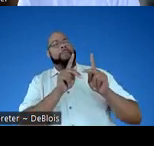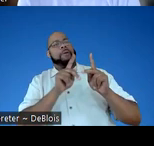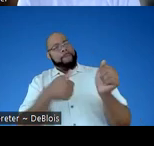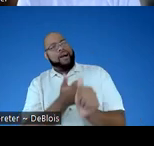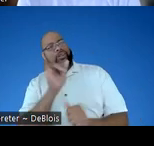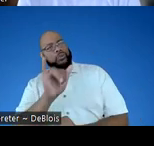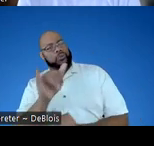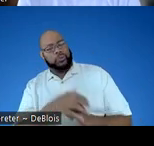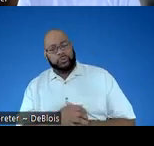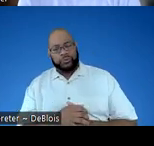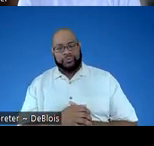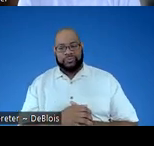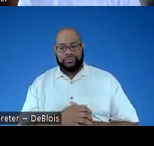it.